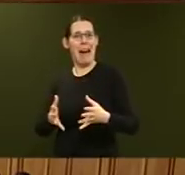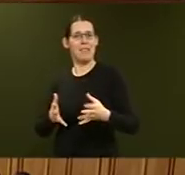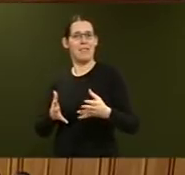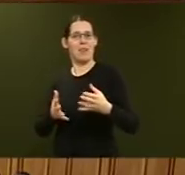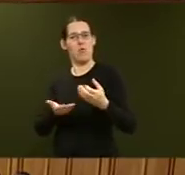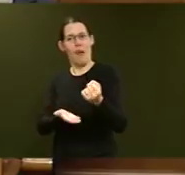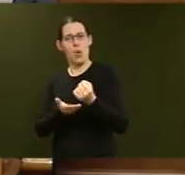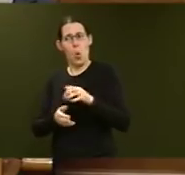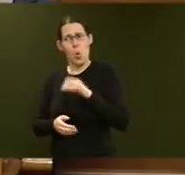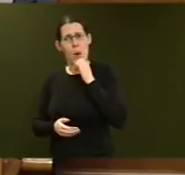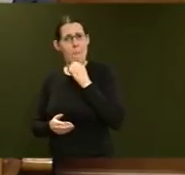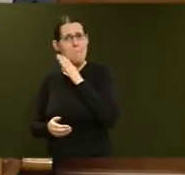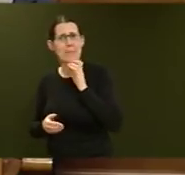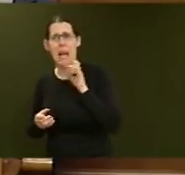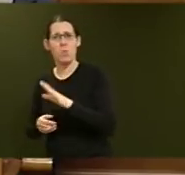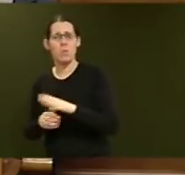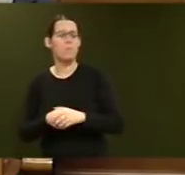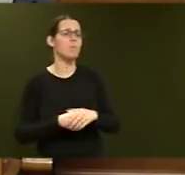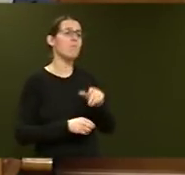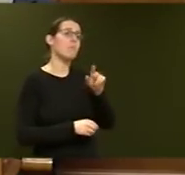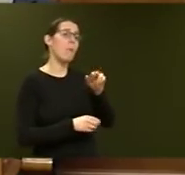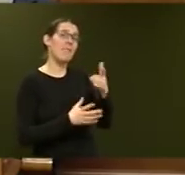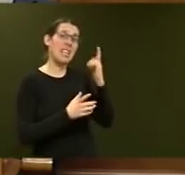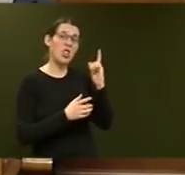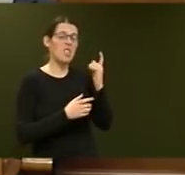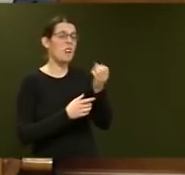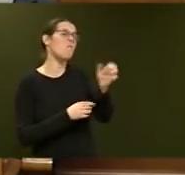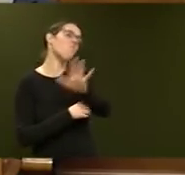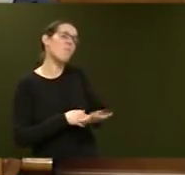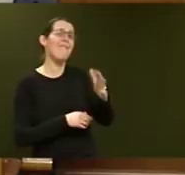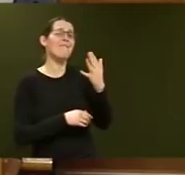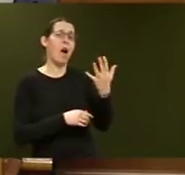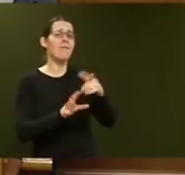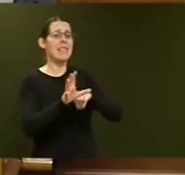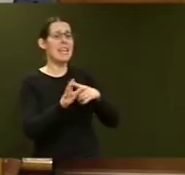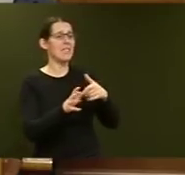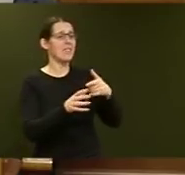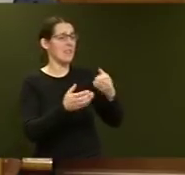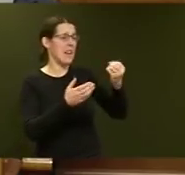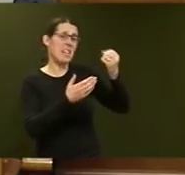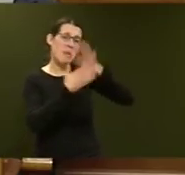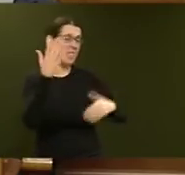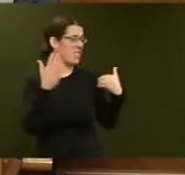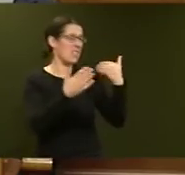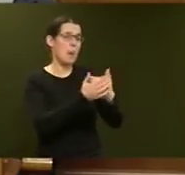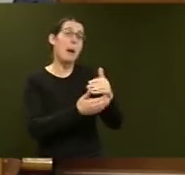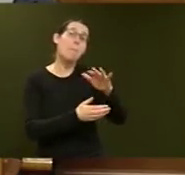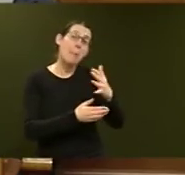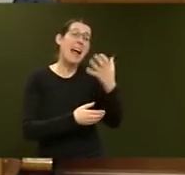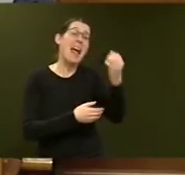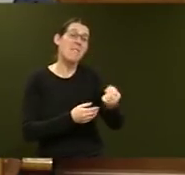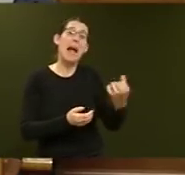A couple of teachers with around five years' experience may have an income in the $150,000 range.